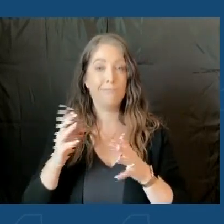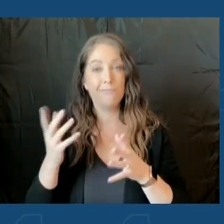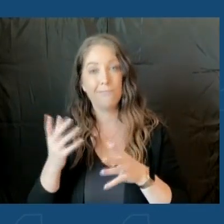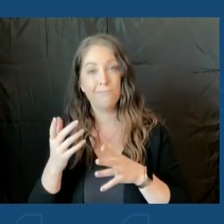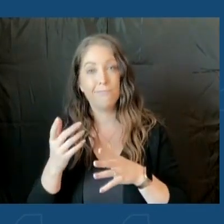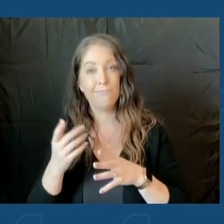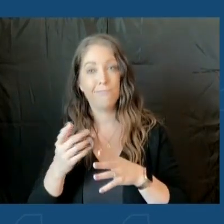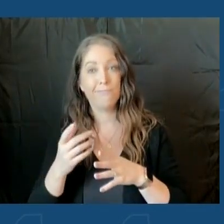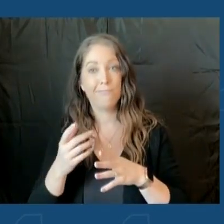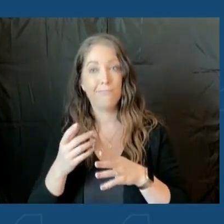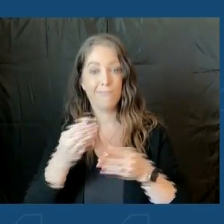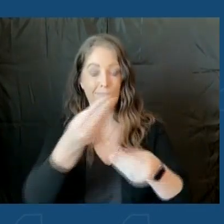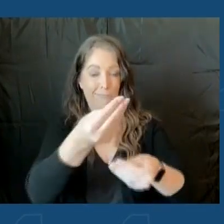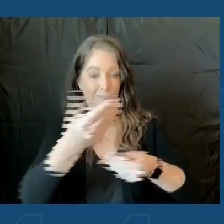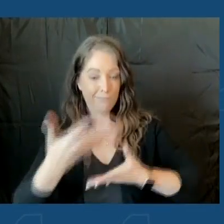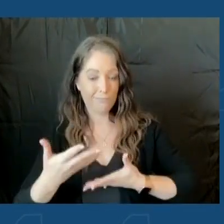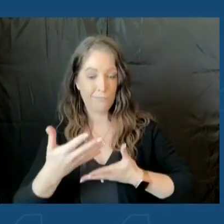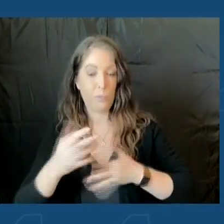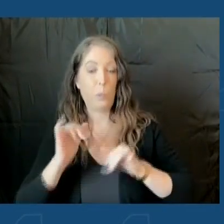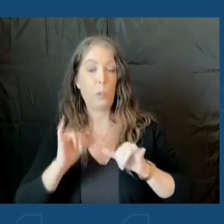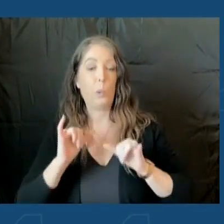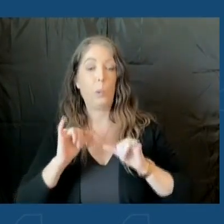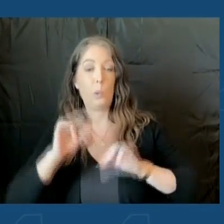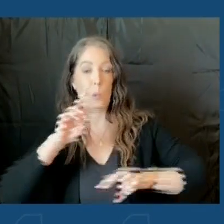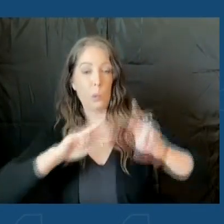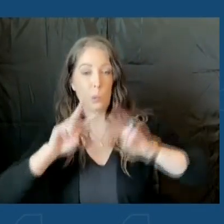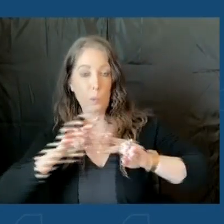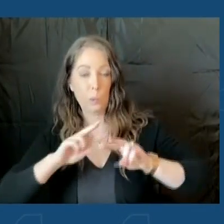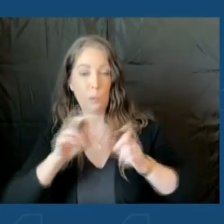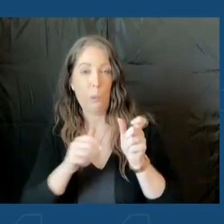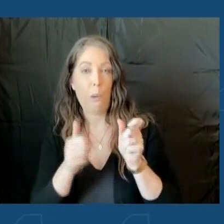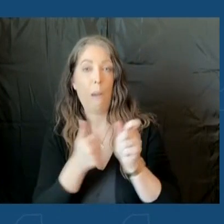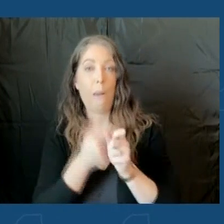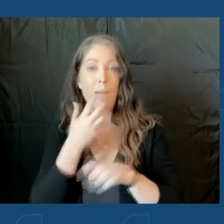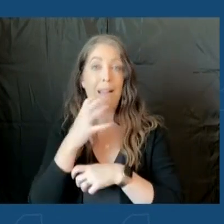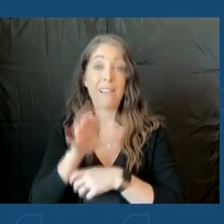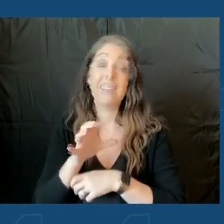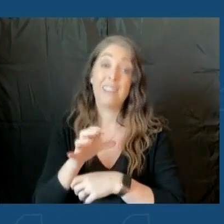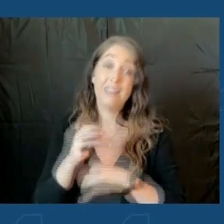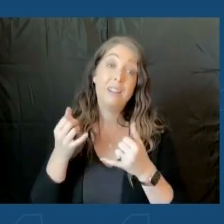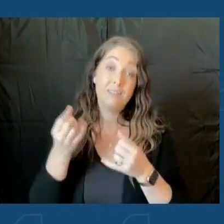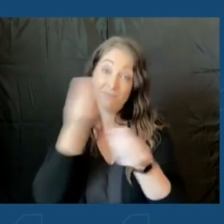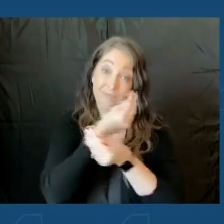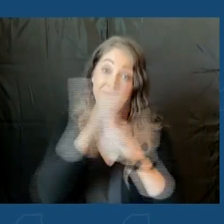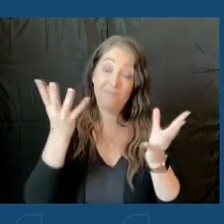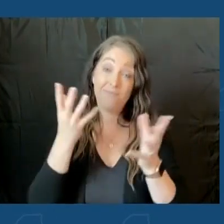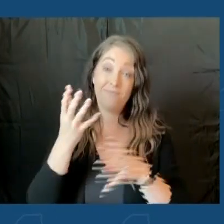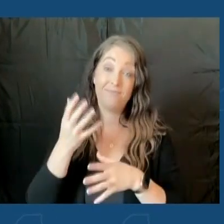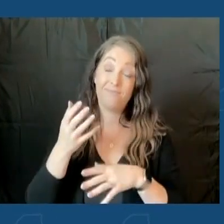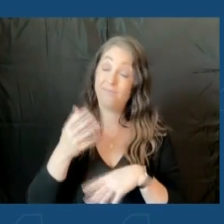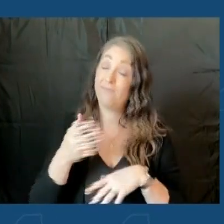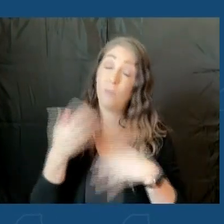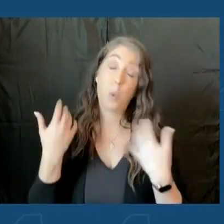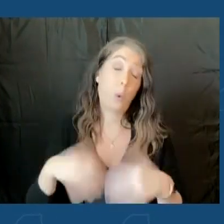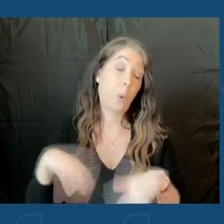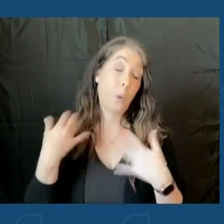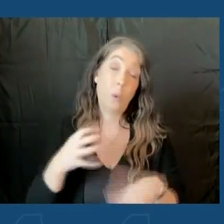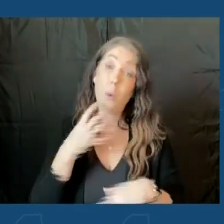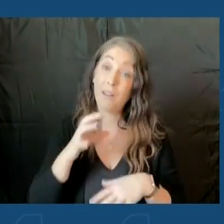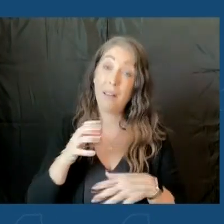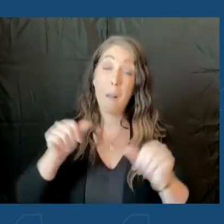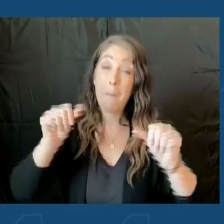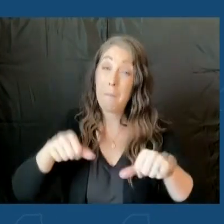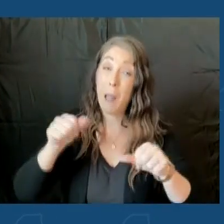minutes or so. They keep updating it. So we're going to have extreme heat throughout the state, possibly going into over 100 degrees.